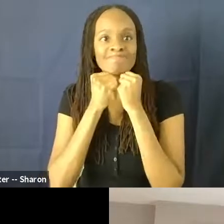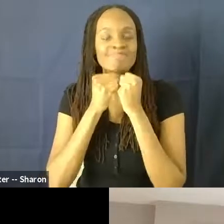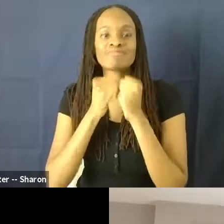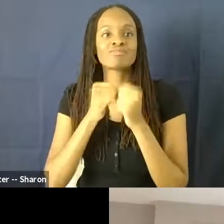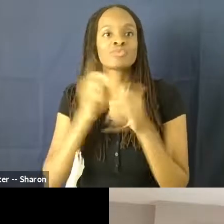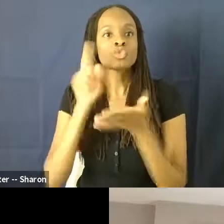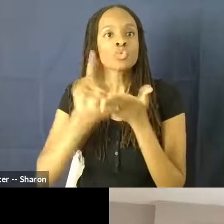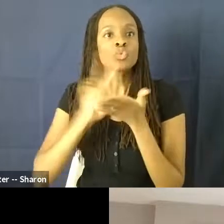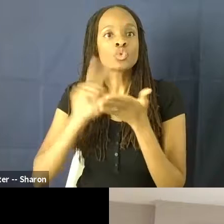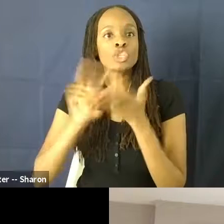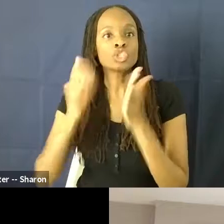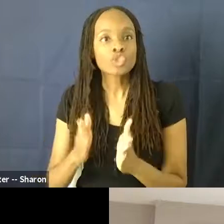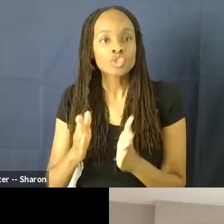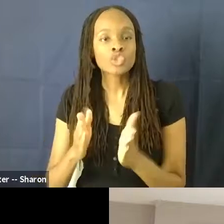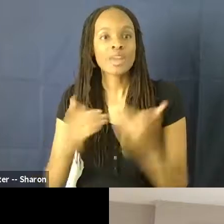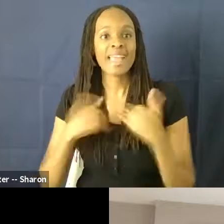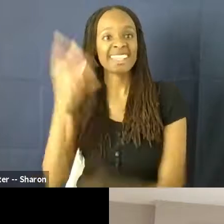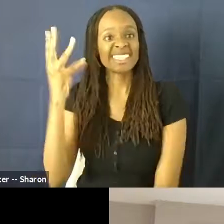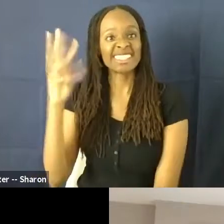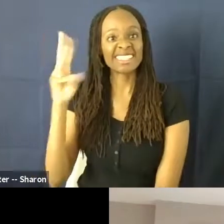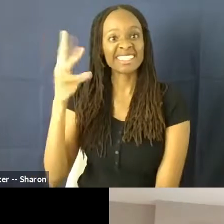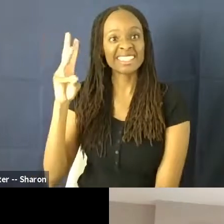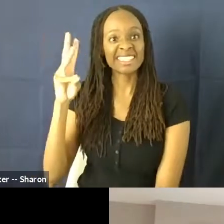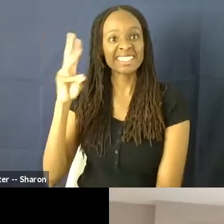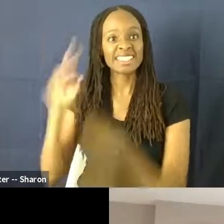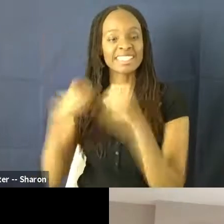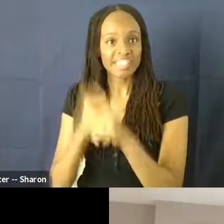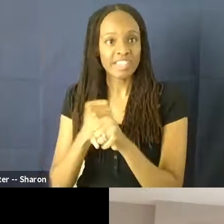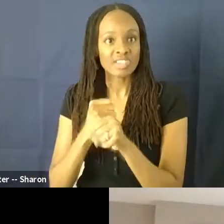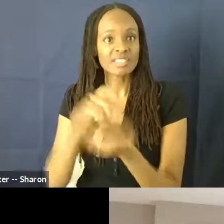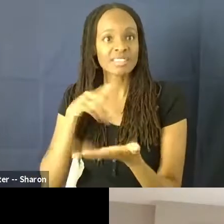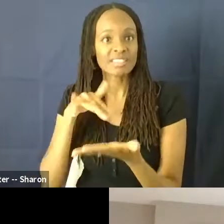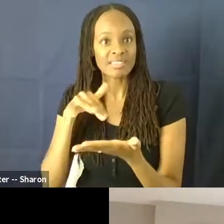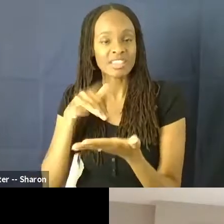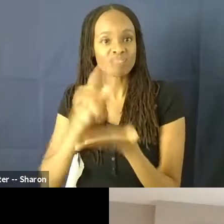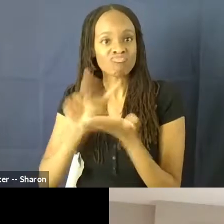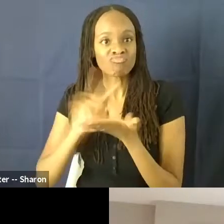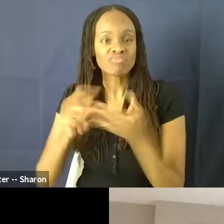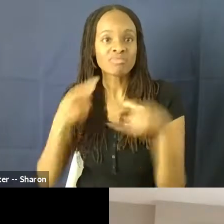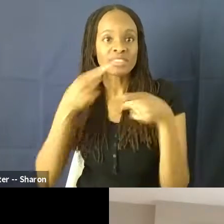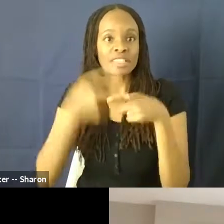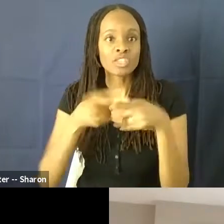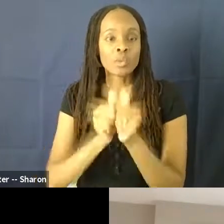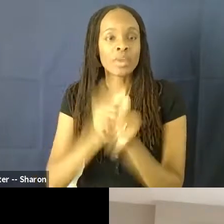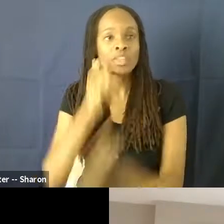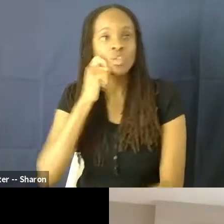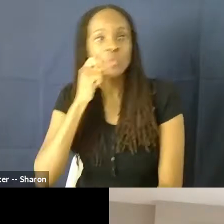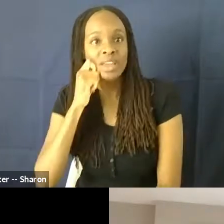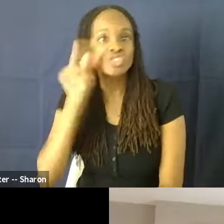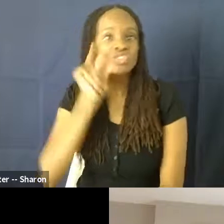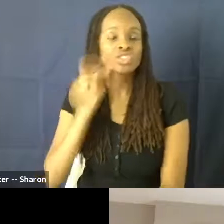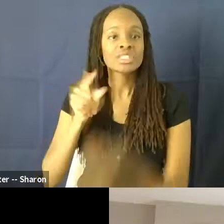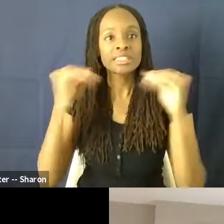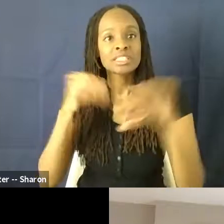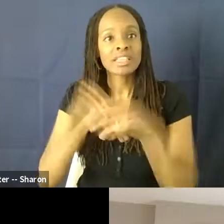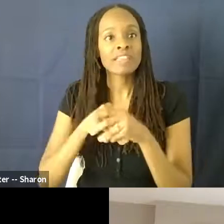She's had 16 years of study contextualizing the intersection of race and gender. She teaches in the film and media